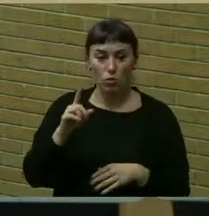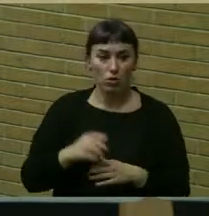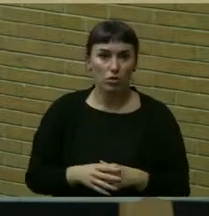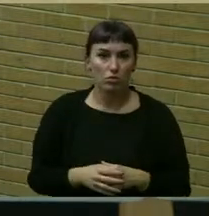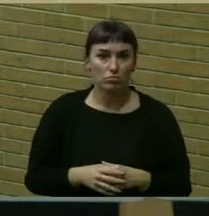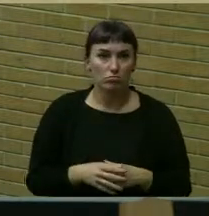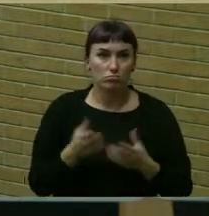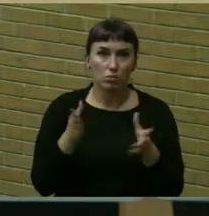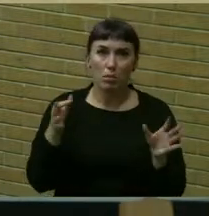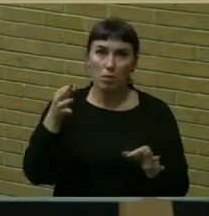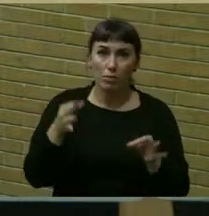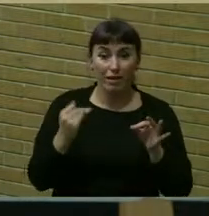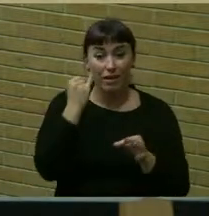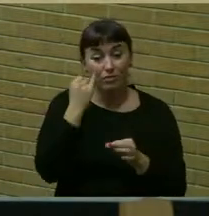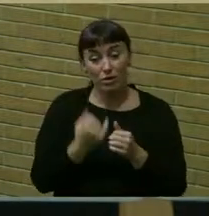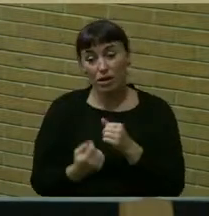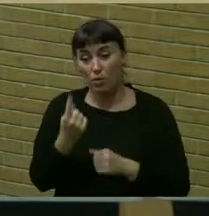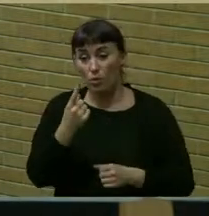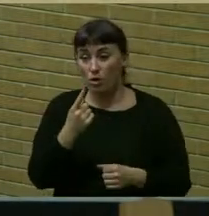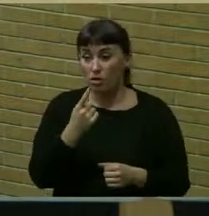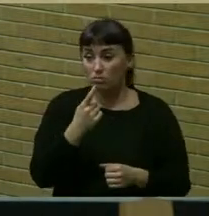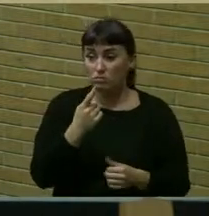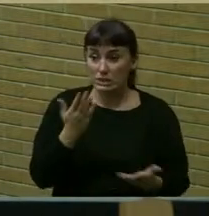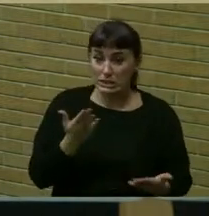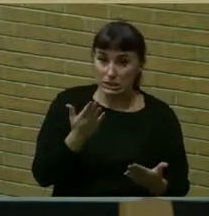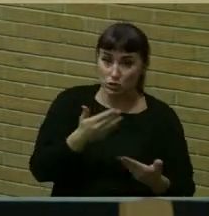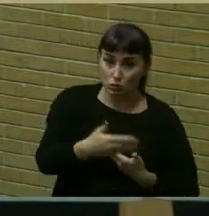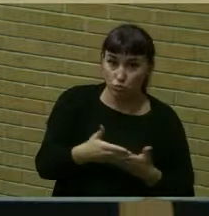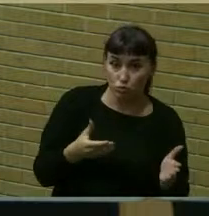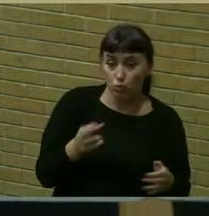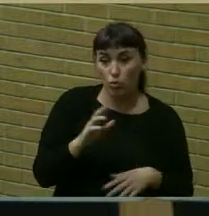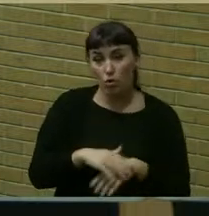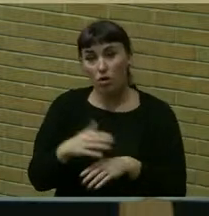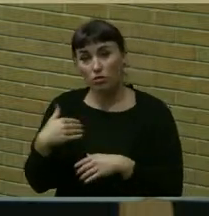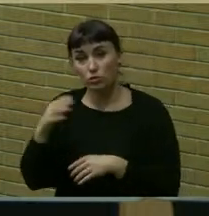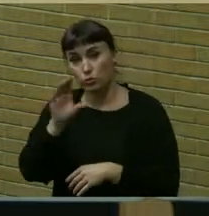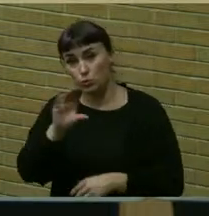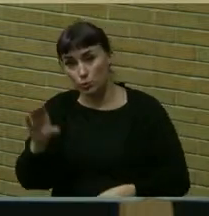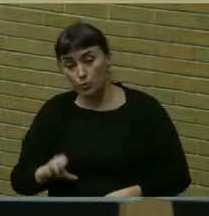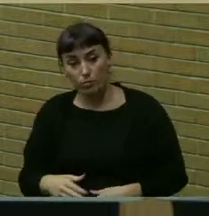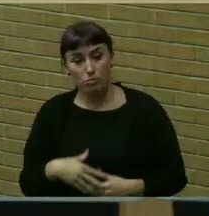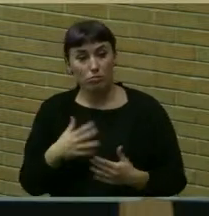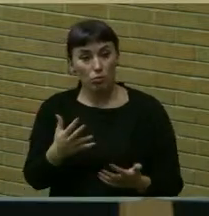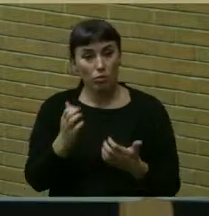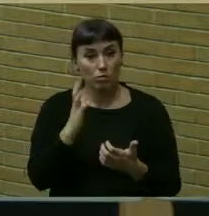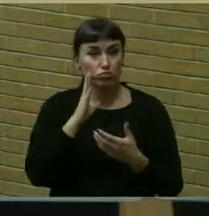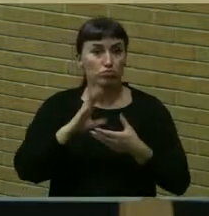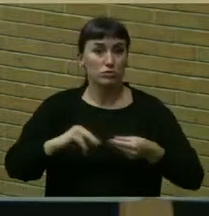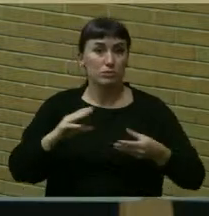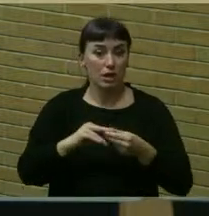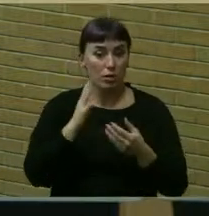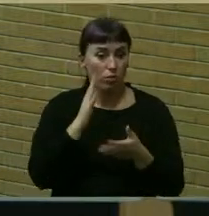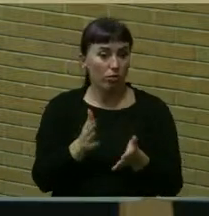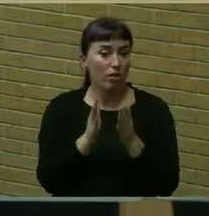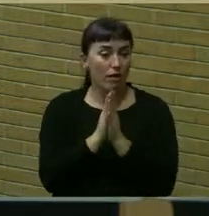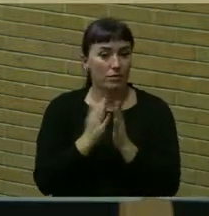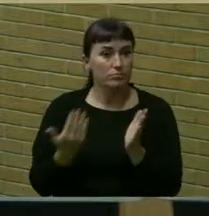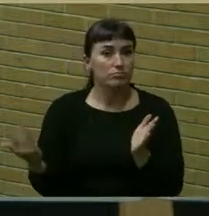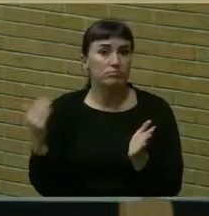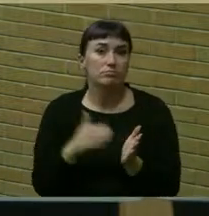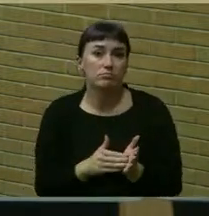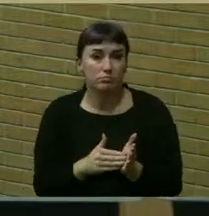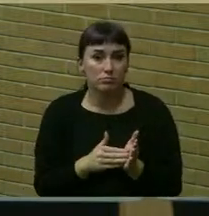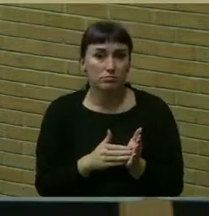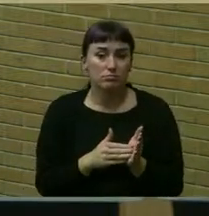the public hearing if there's anyone either here in the room or on zoom that wants to speak i'm going to ask that we again